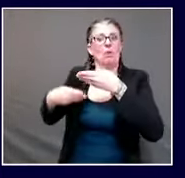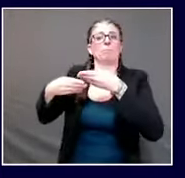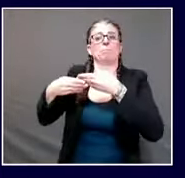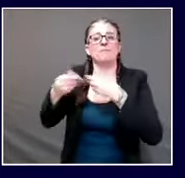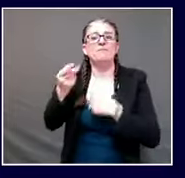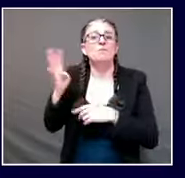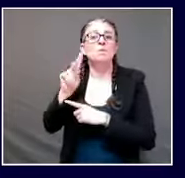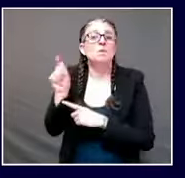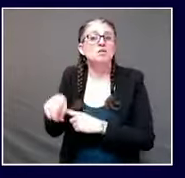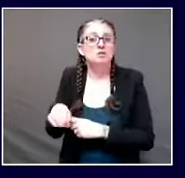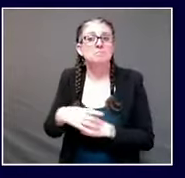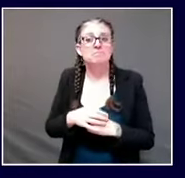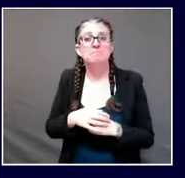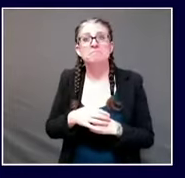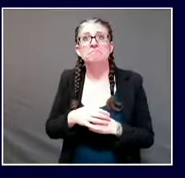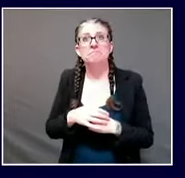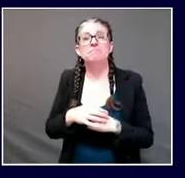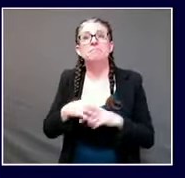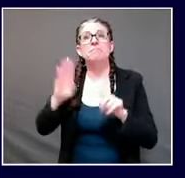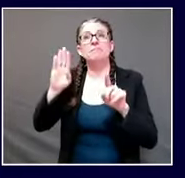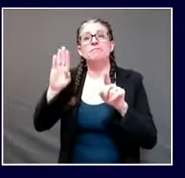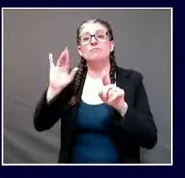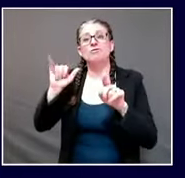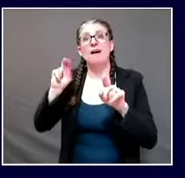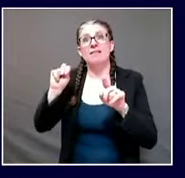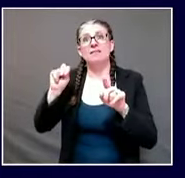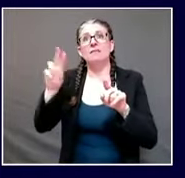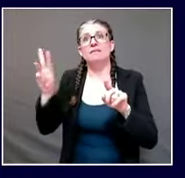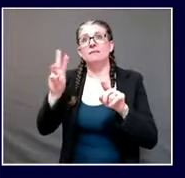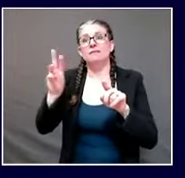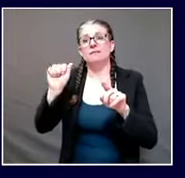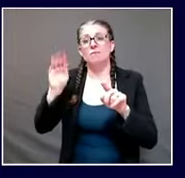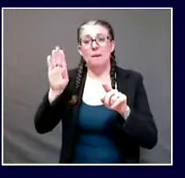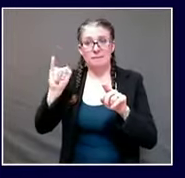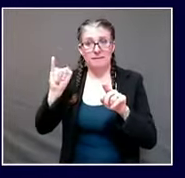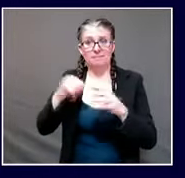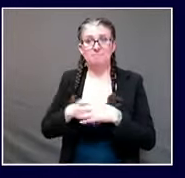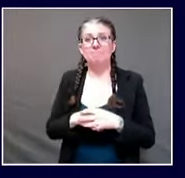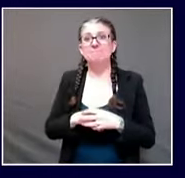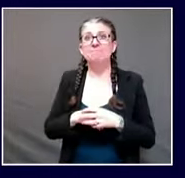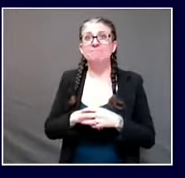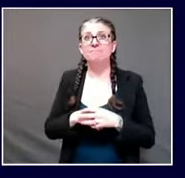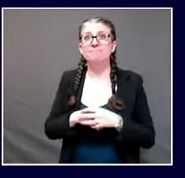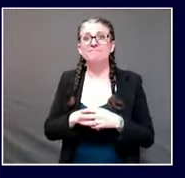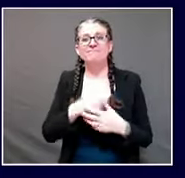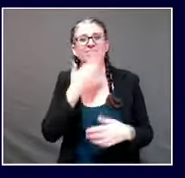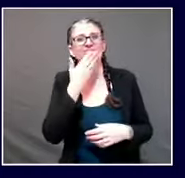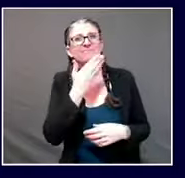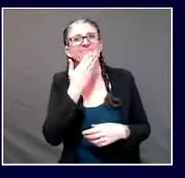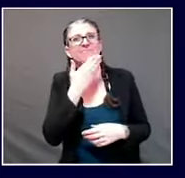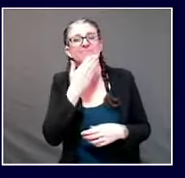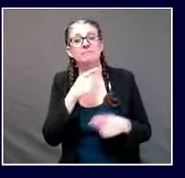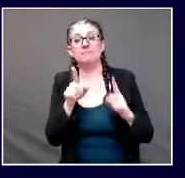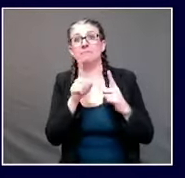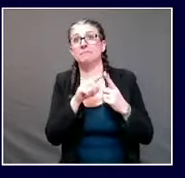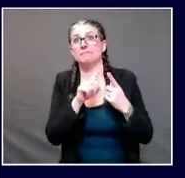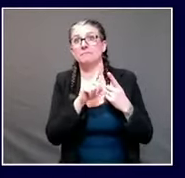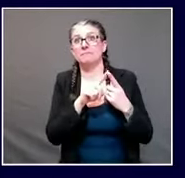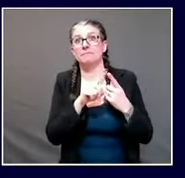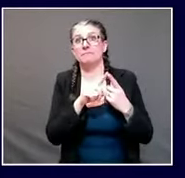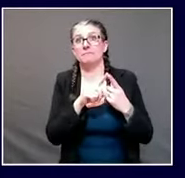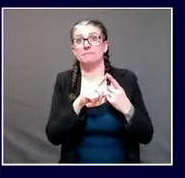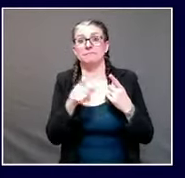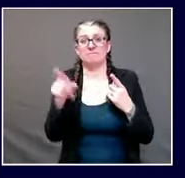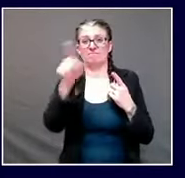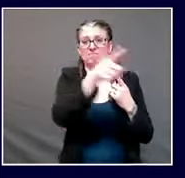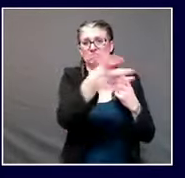kick us off okay thank you uh dr shaw um i'll start off with a question that anybody can answer i suppose if they'd like i'm looking at a study that